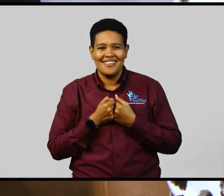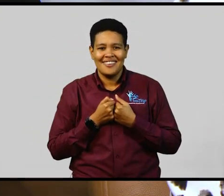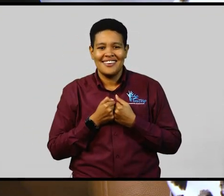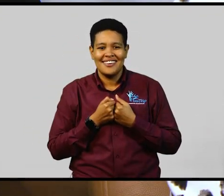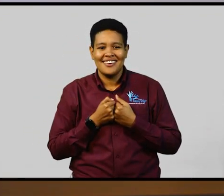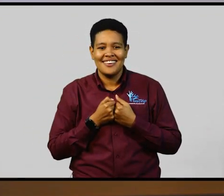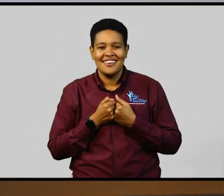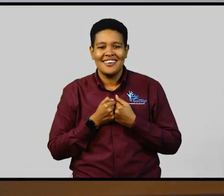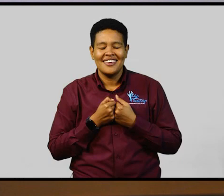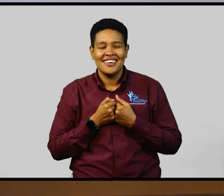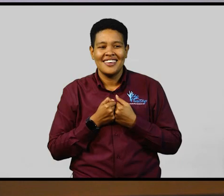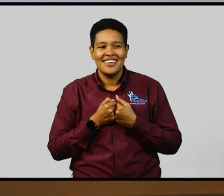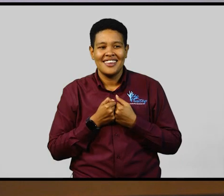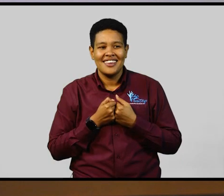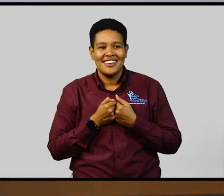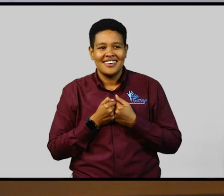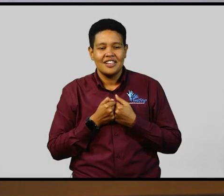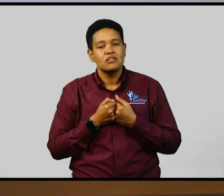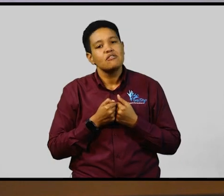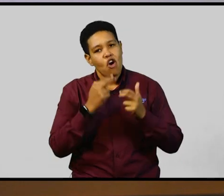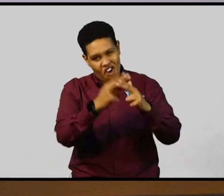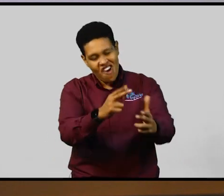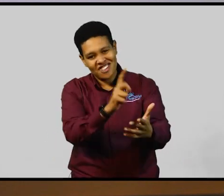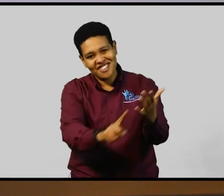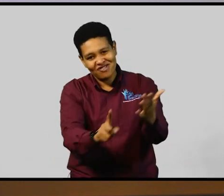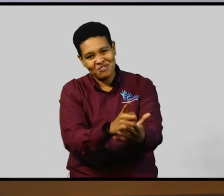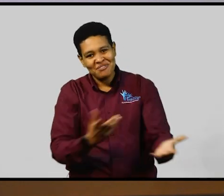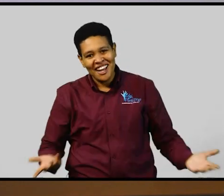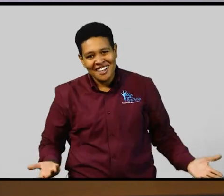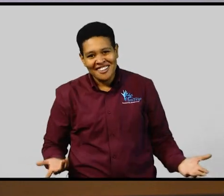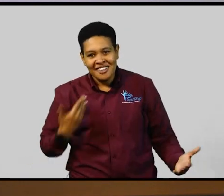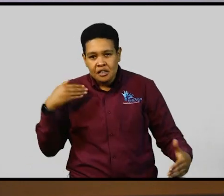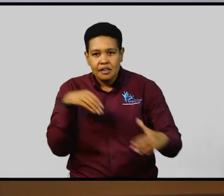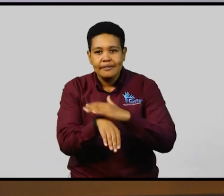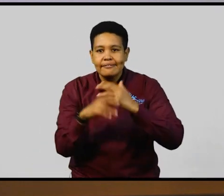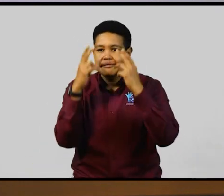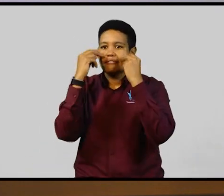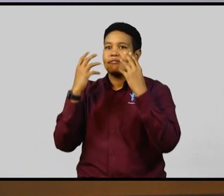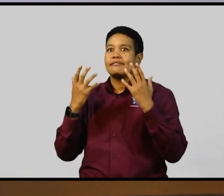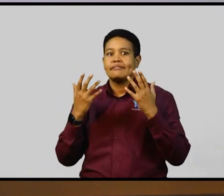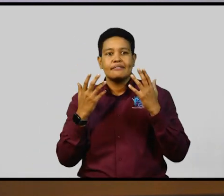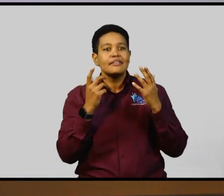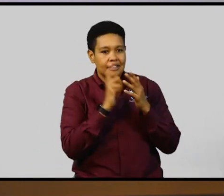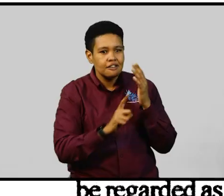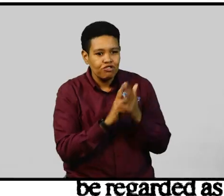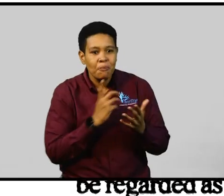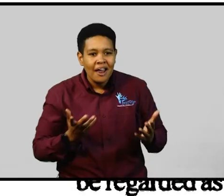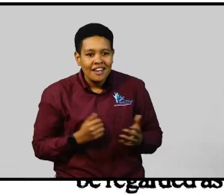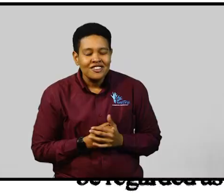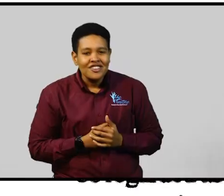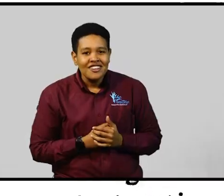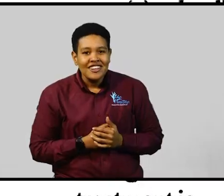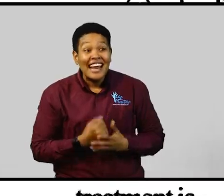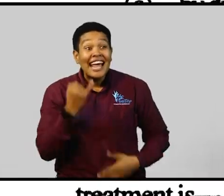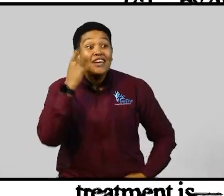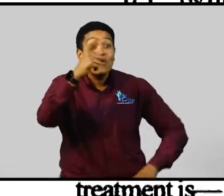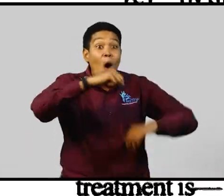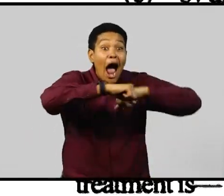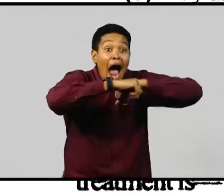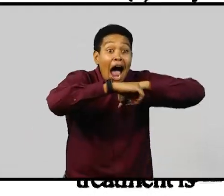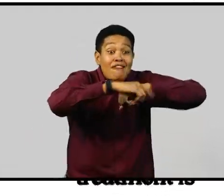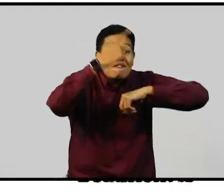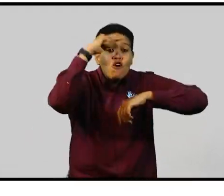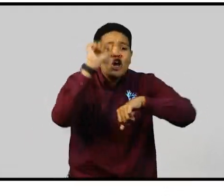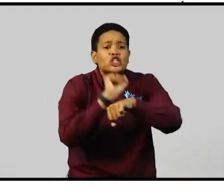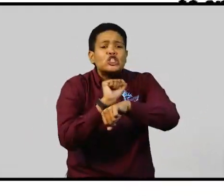An act of discrimination is taking place. If it is that you advertise for a job